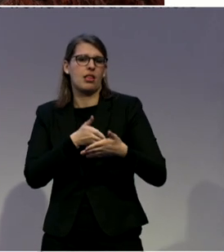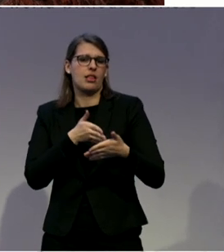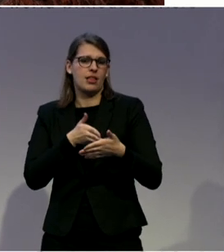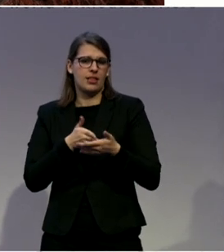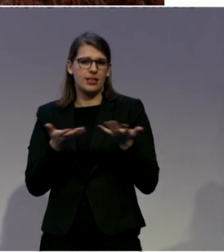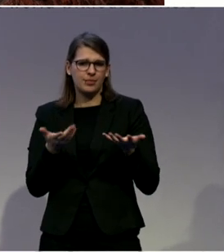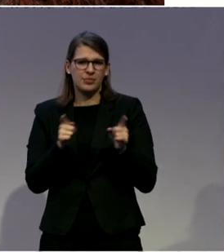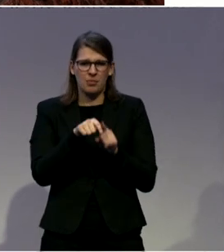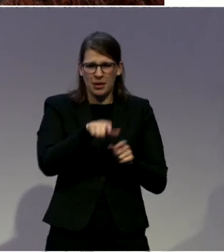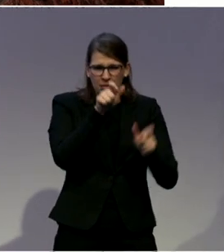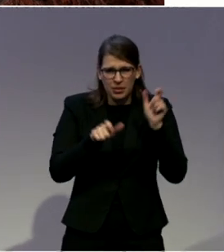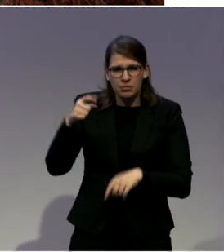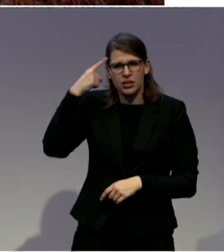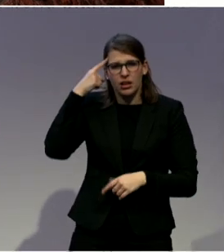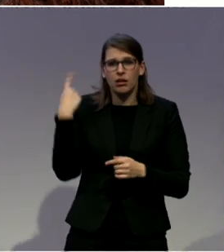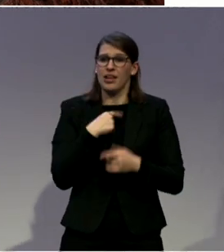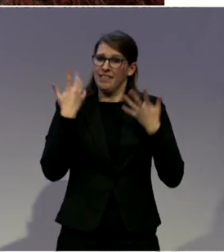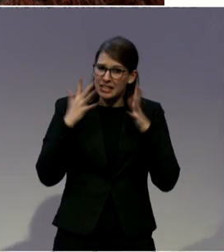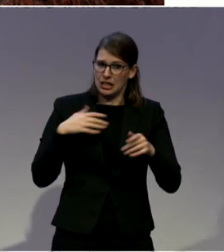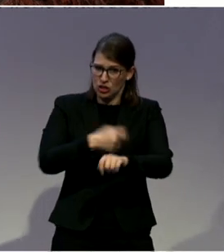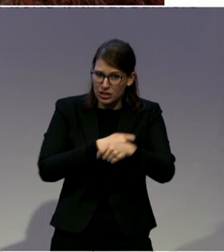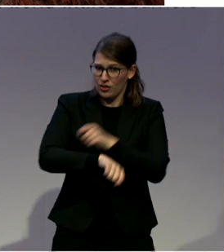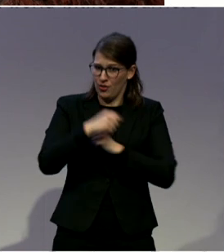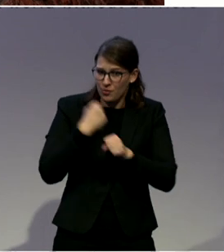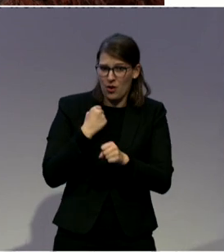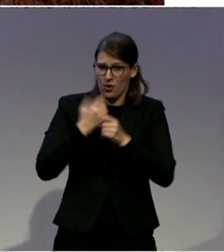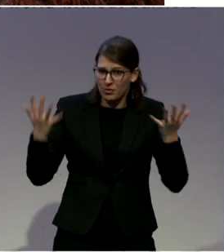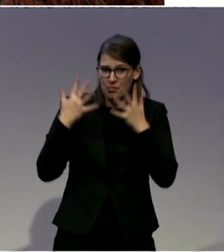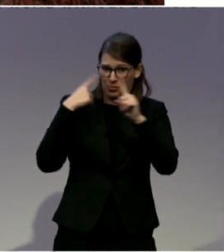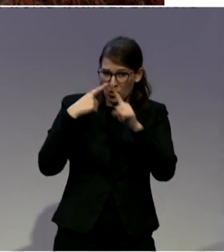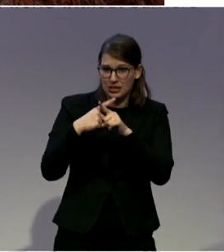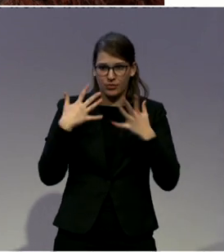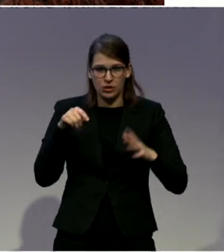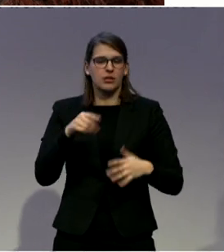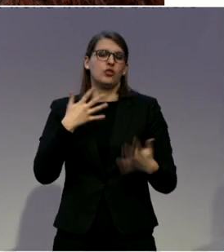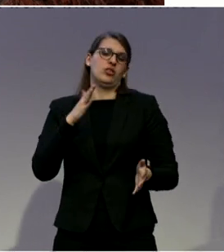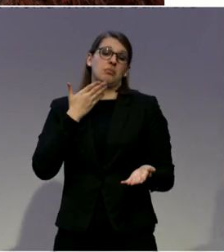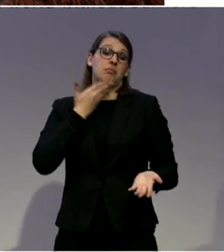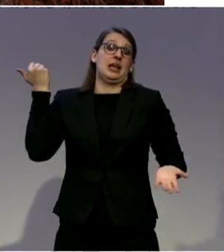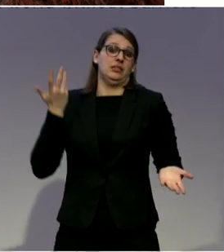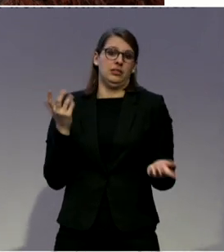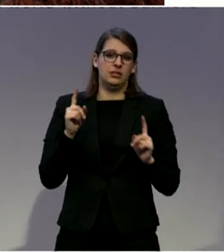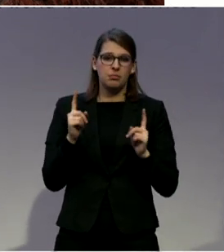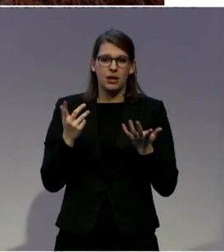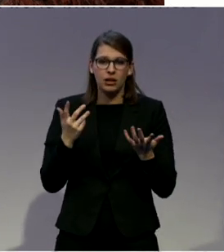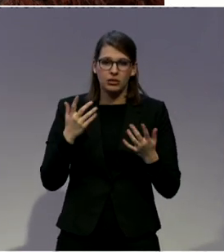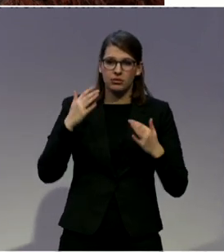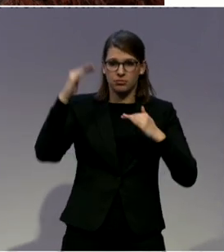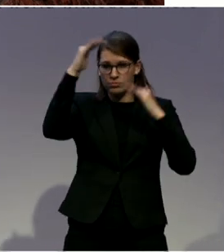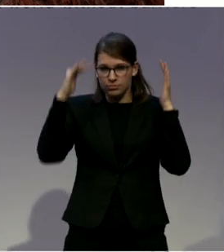was the best thing that could be done at both a frontline staff and a more senior staff level in terms of current service provision.